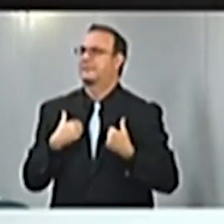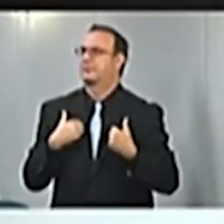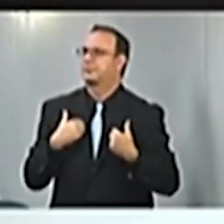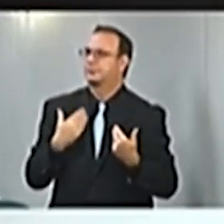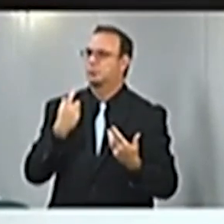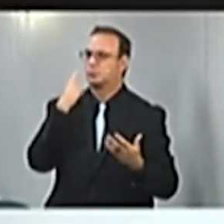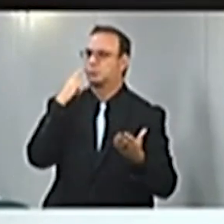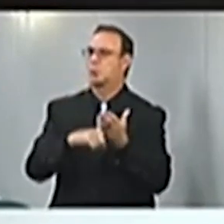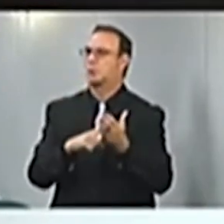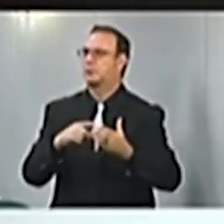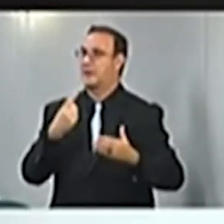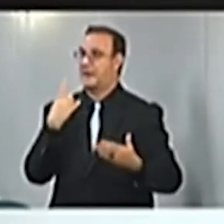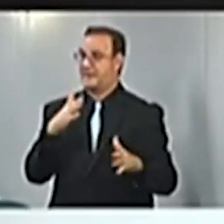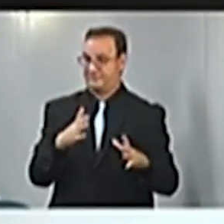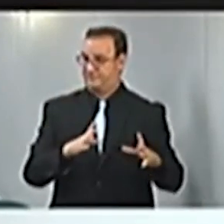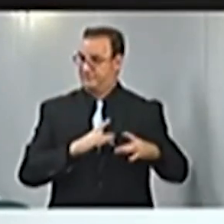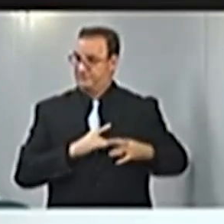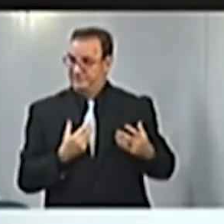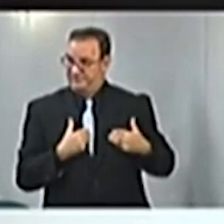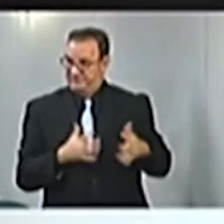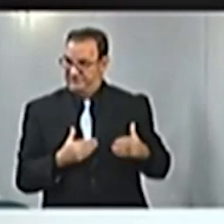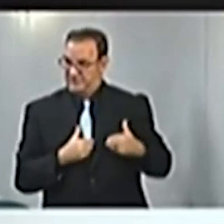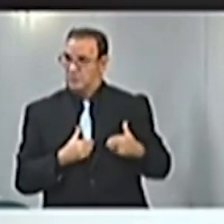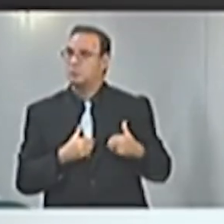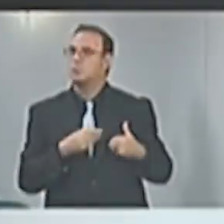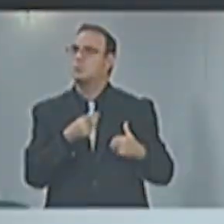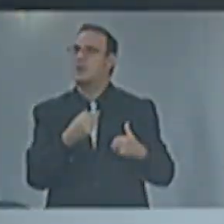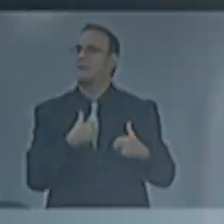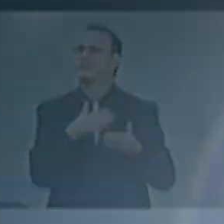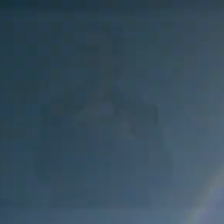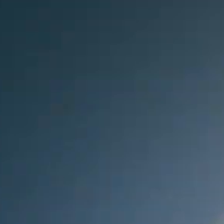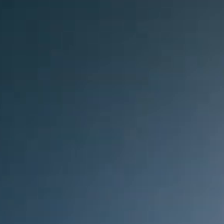just, just to give some sense of this and to pick up on Dr. Levitz said.